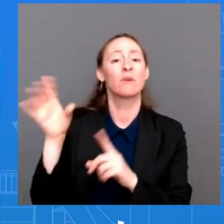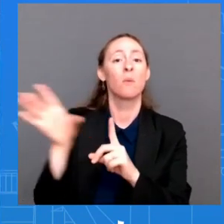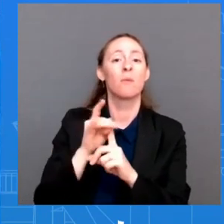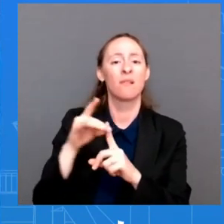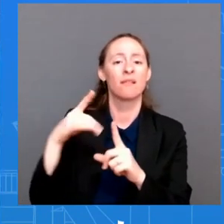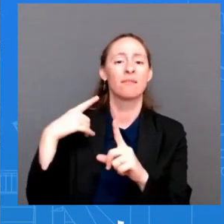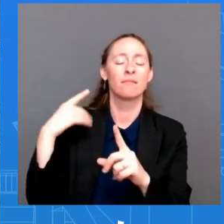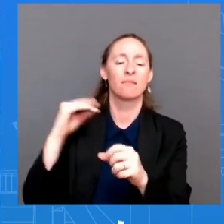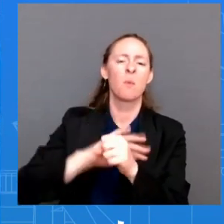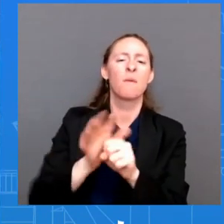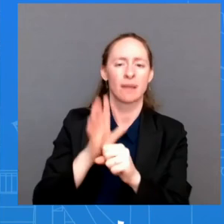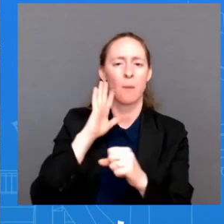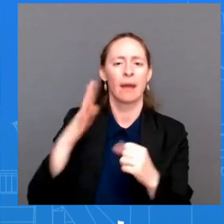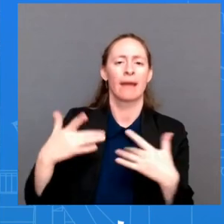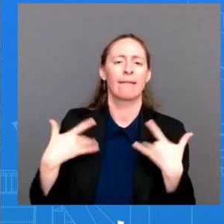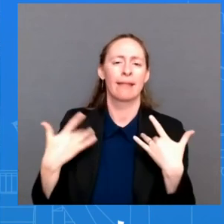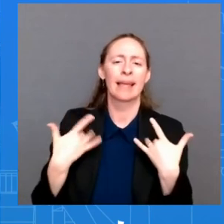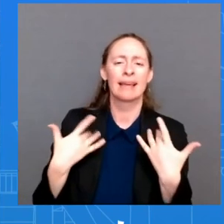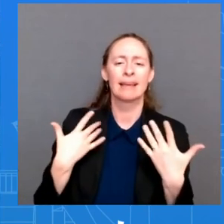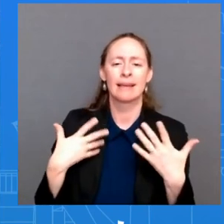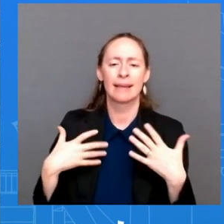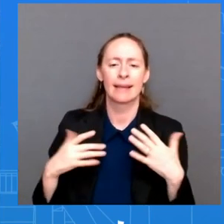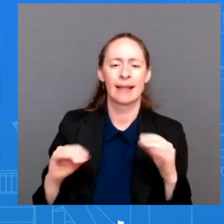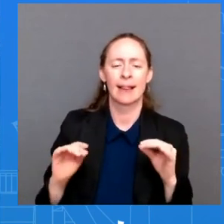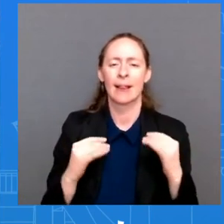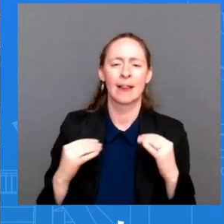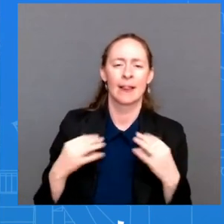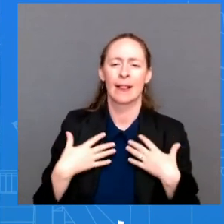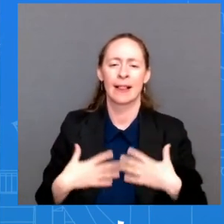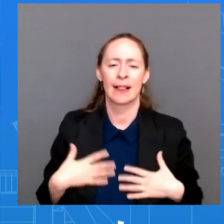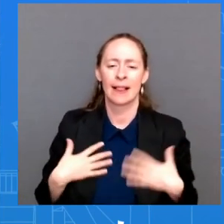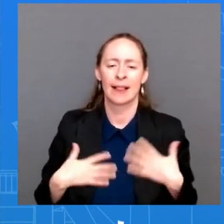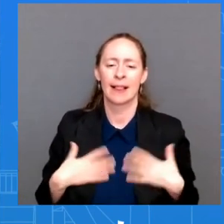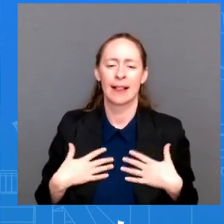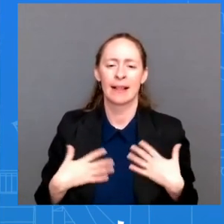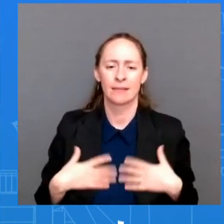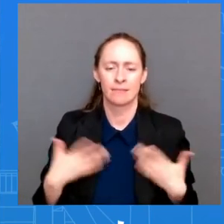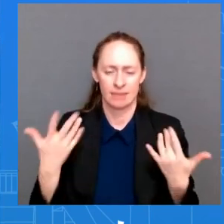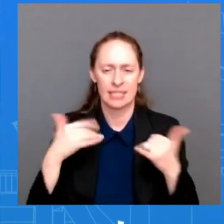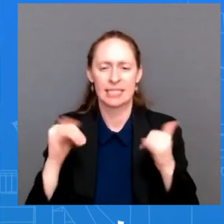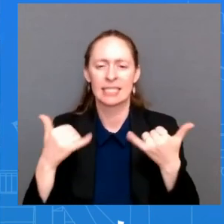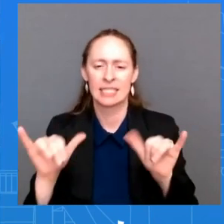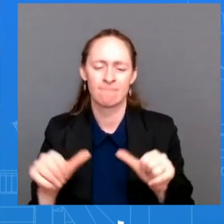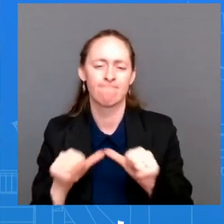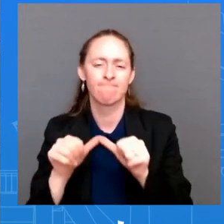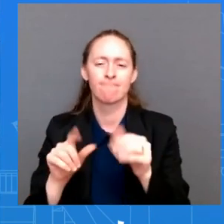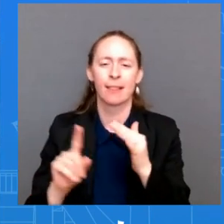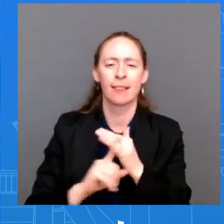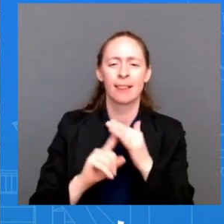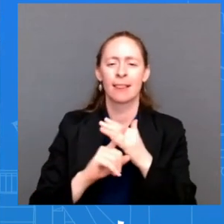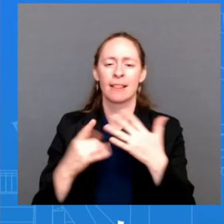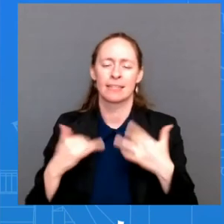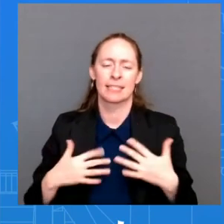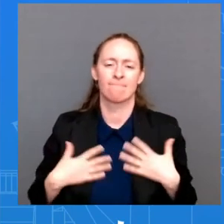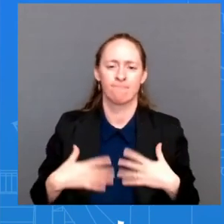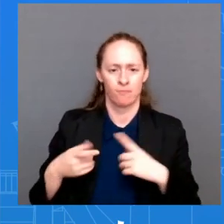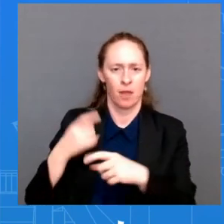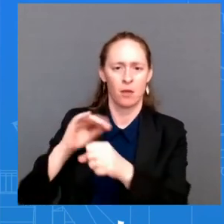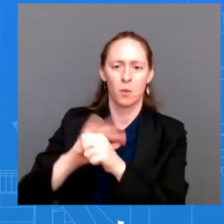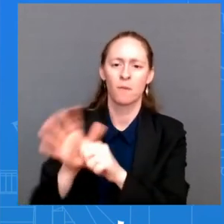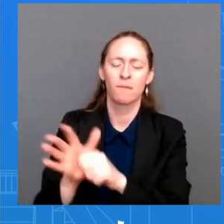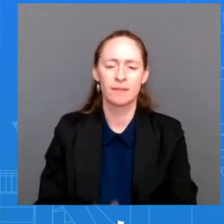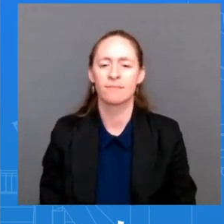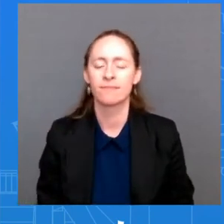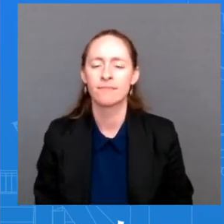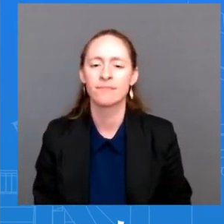still experiencing some things related to his coveted course of illness right and also as we know